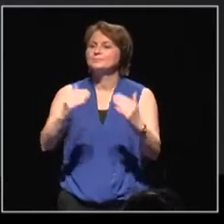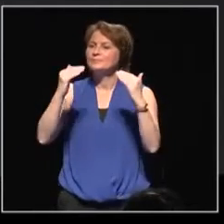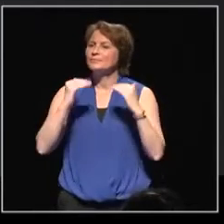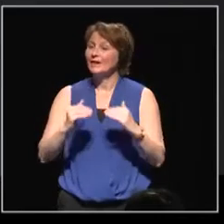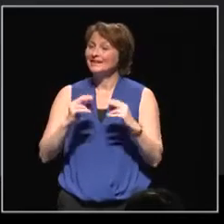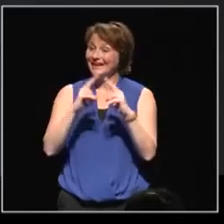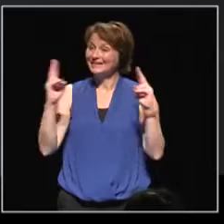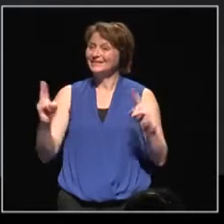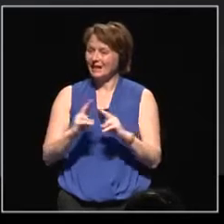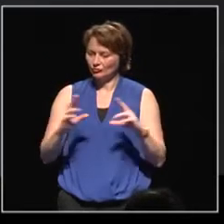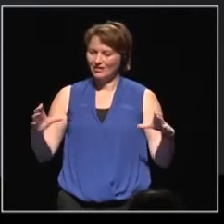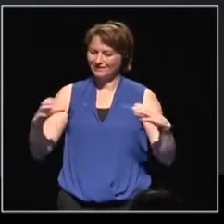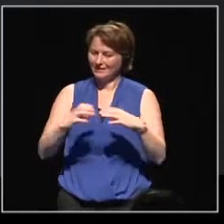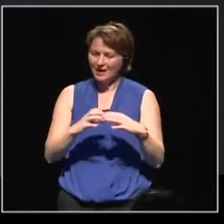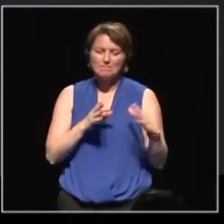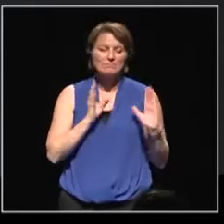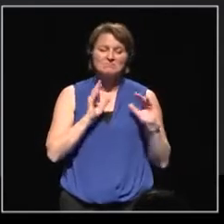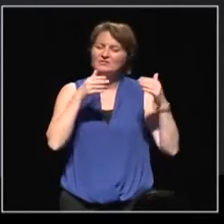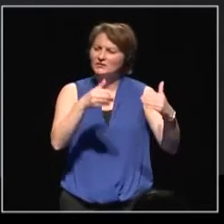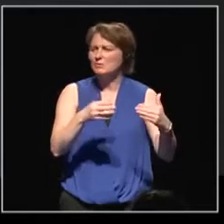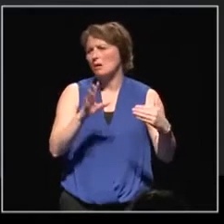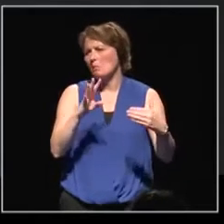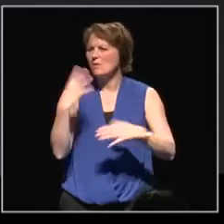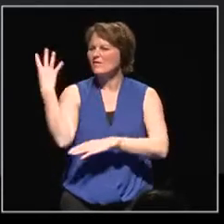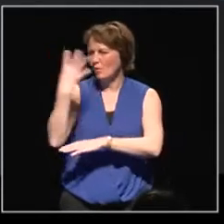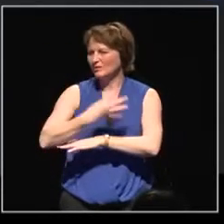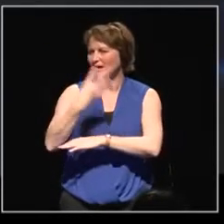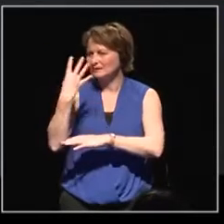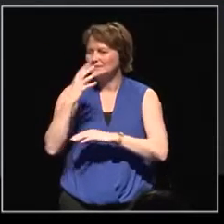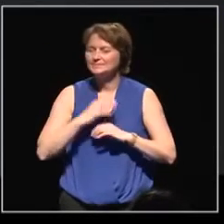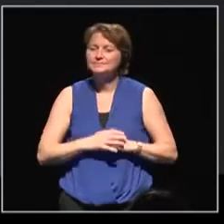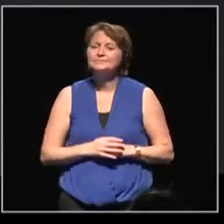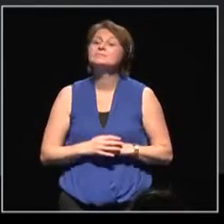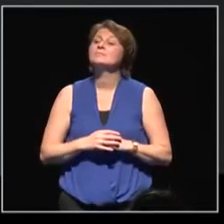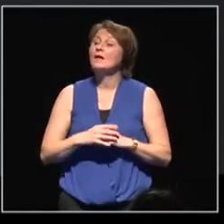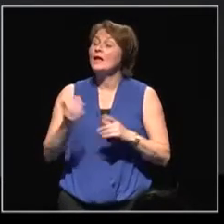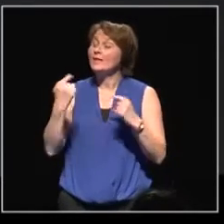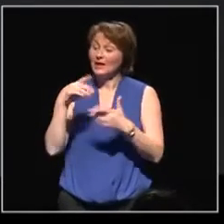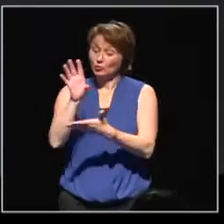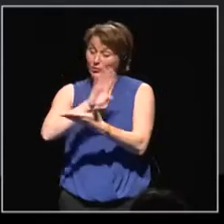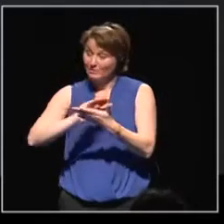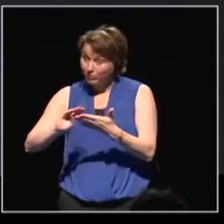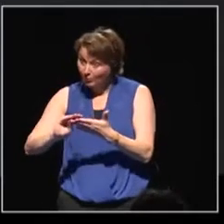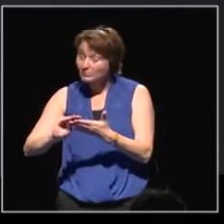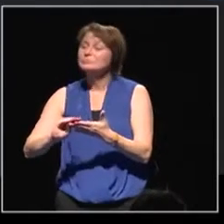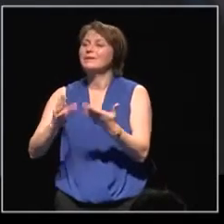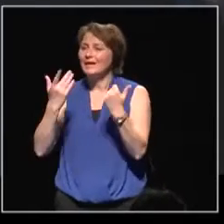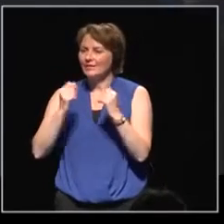team visit, which takes about four days. And the development of a report and then a final launch.